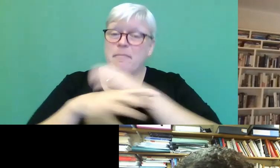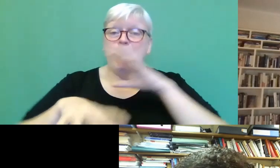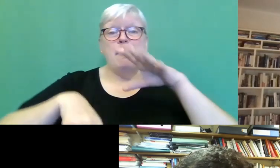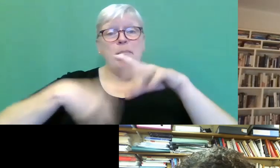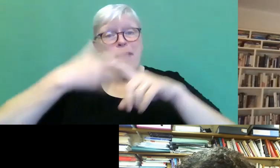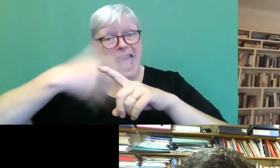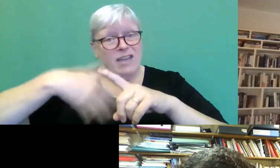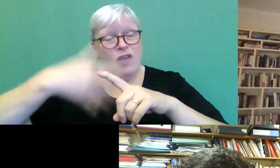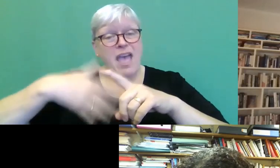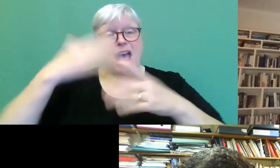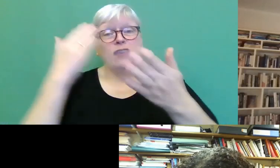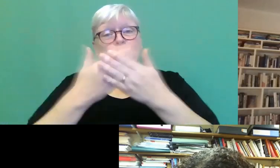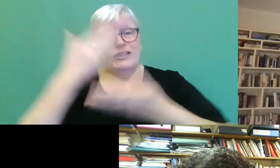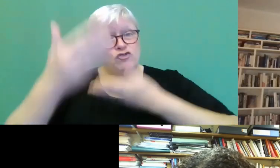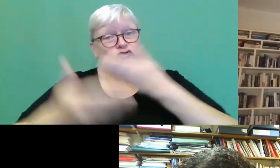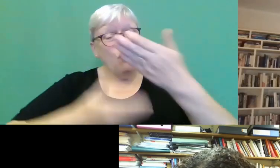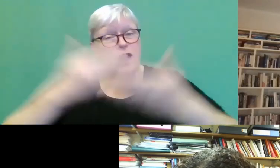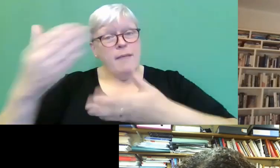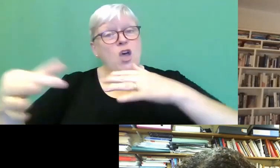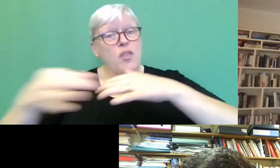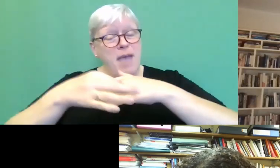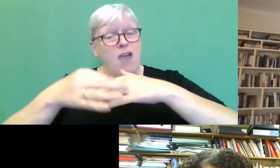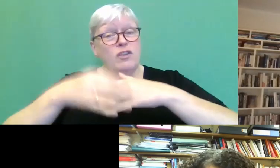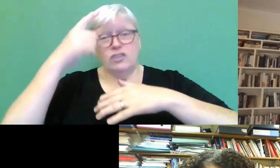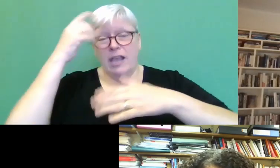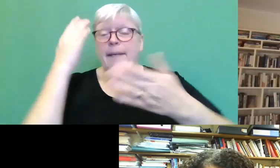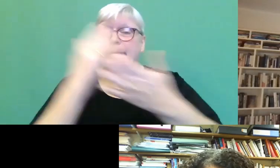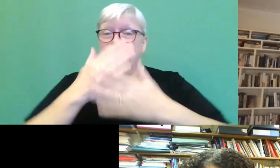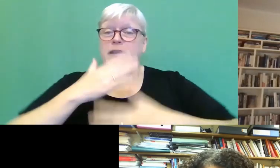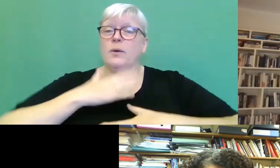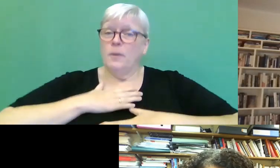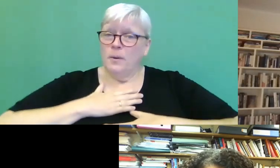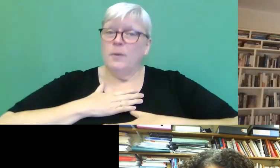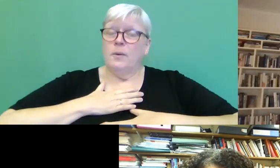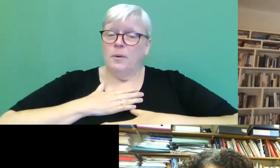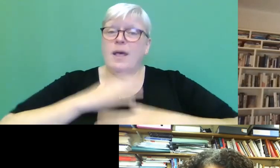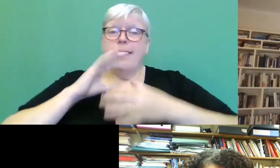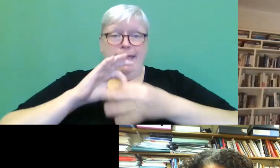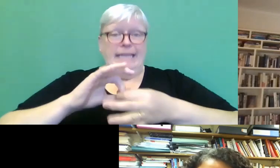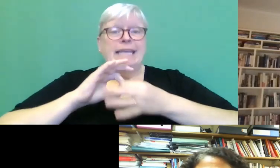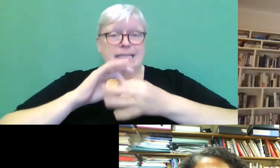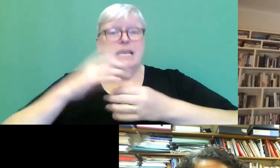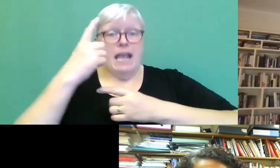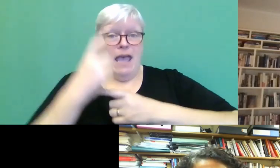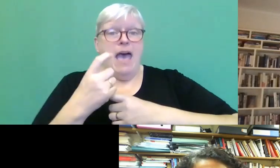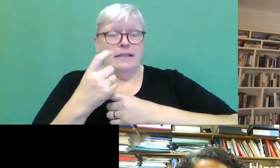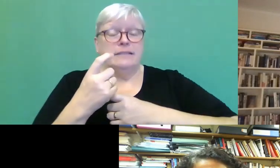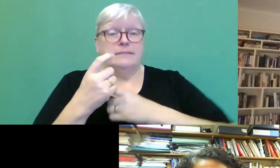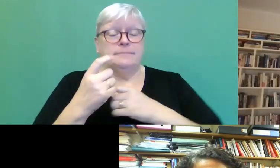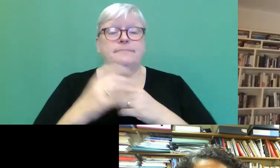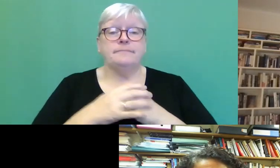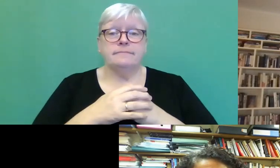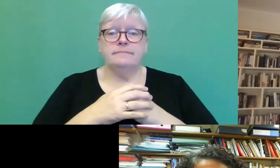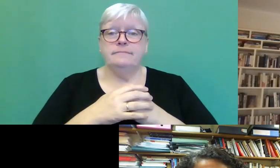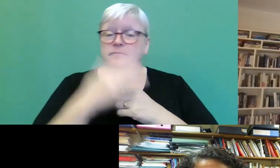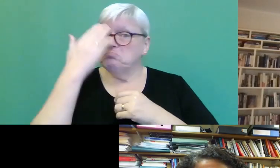marriage and so on. So I think those things can be very intimately linked. Um, I don't know,